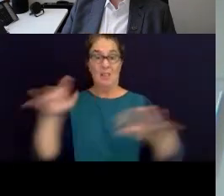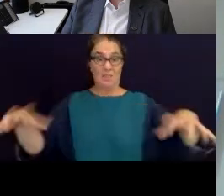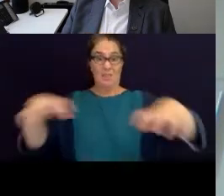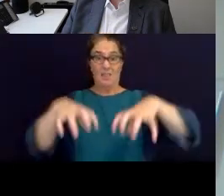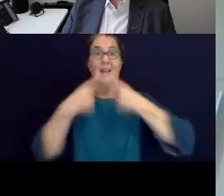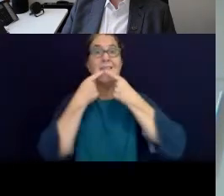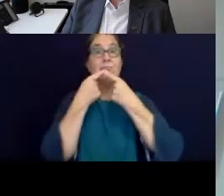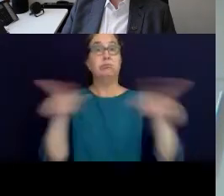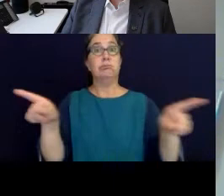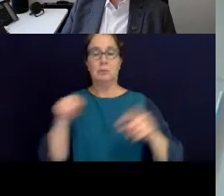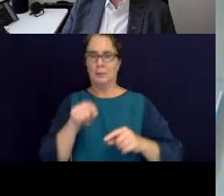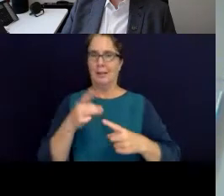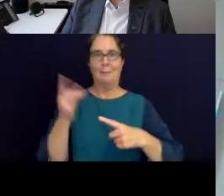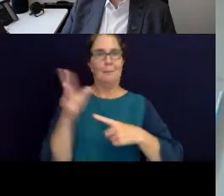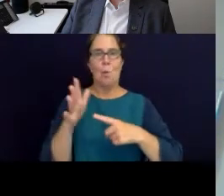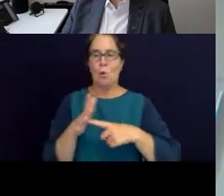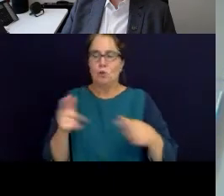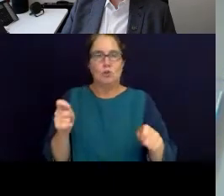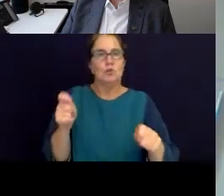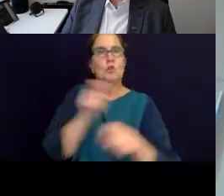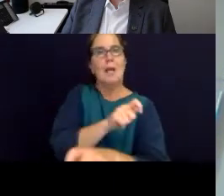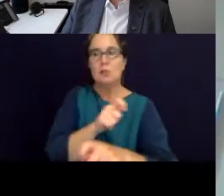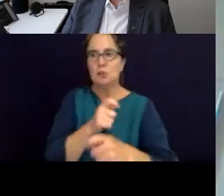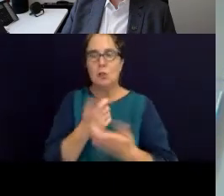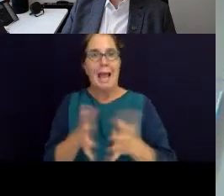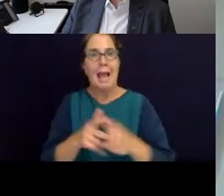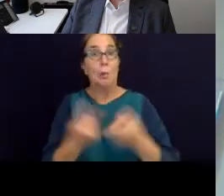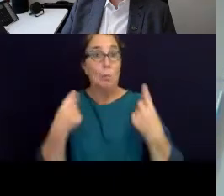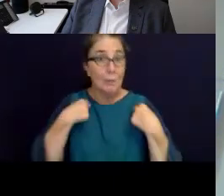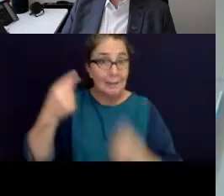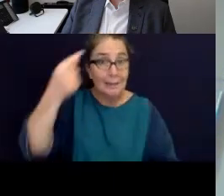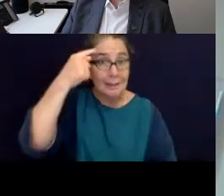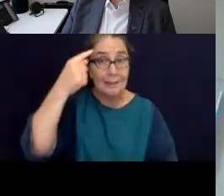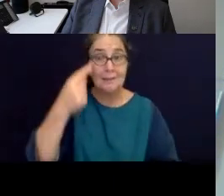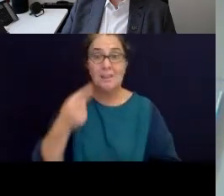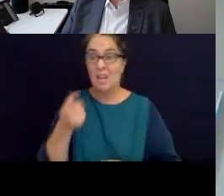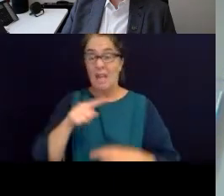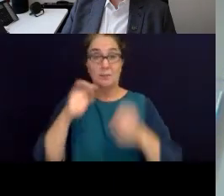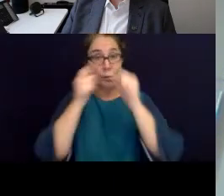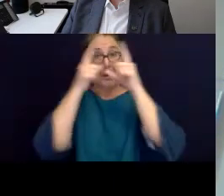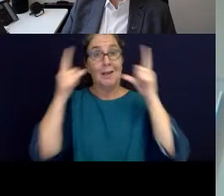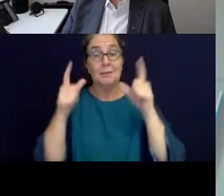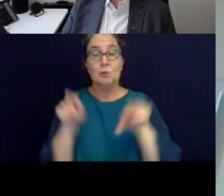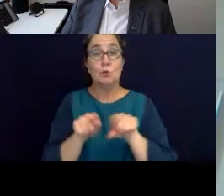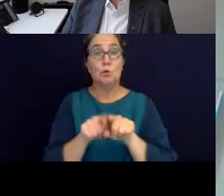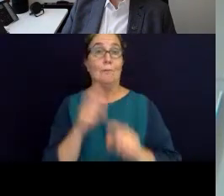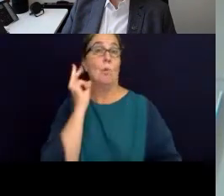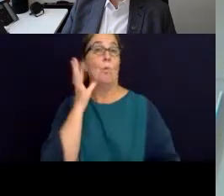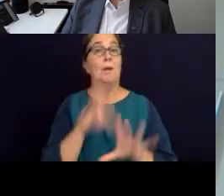important shift in thinking, certainly in awareness for white Australia.